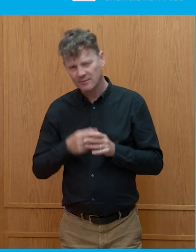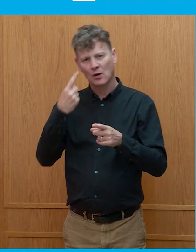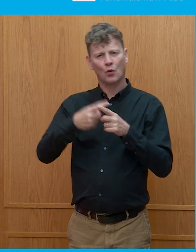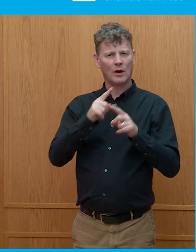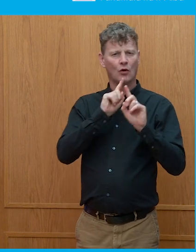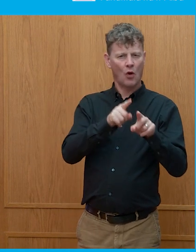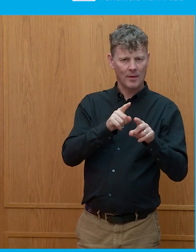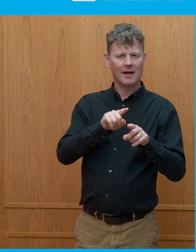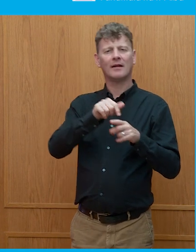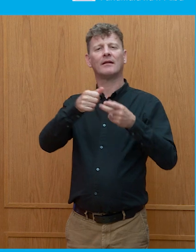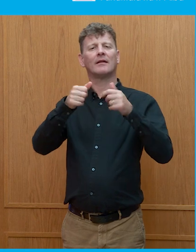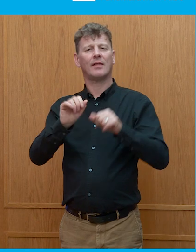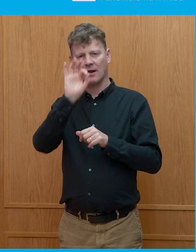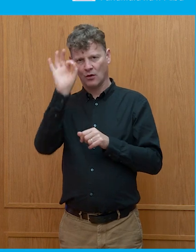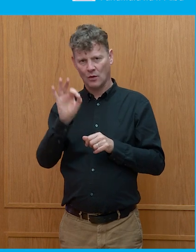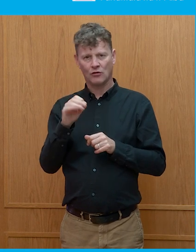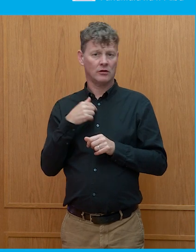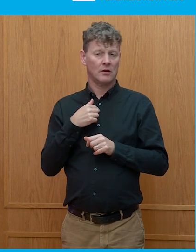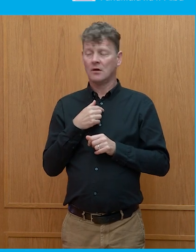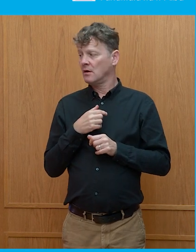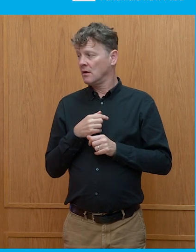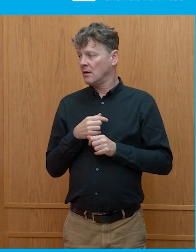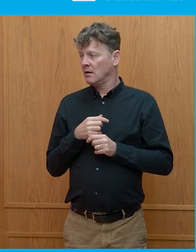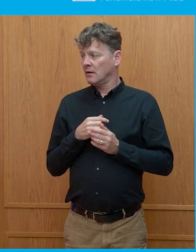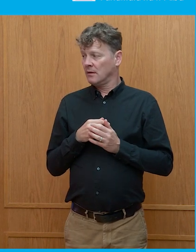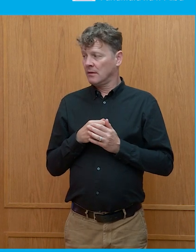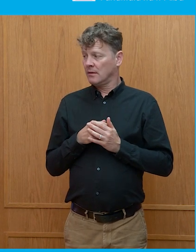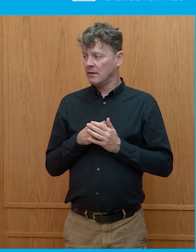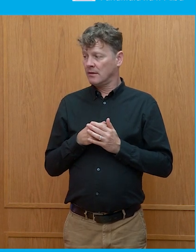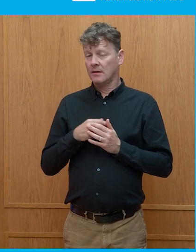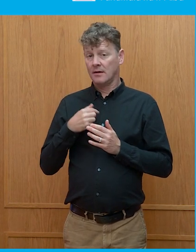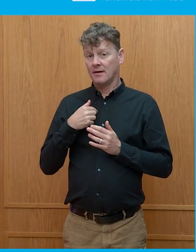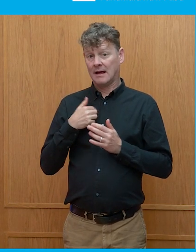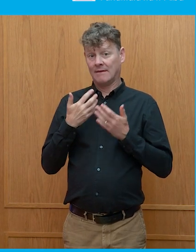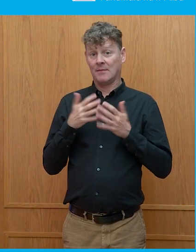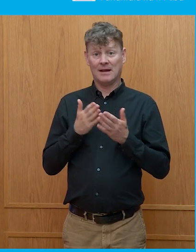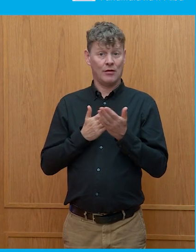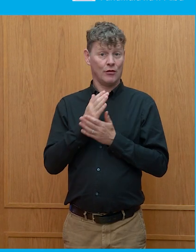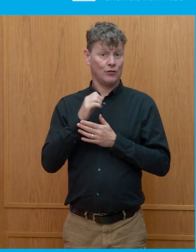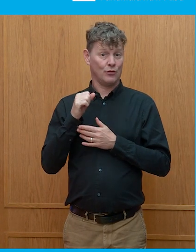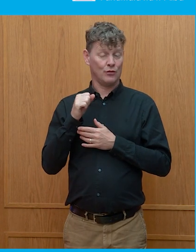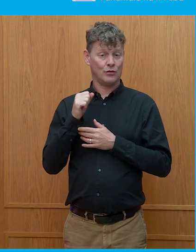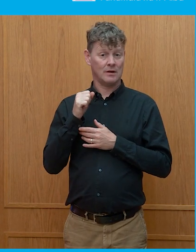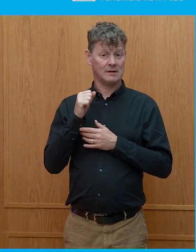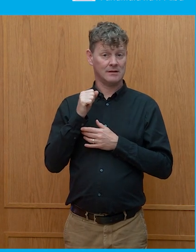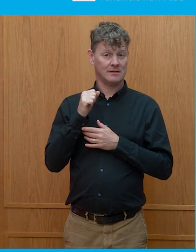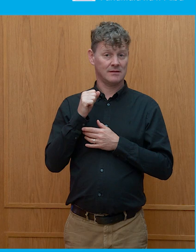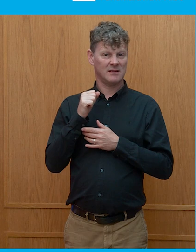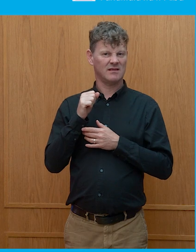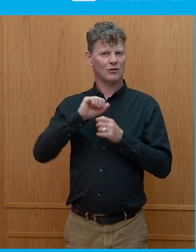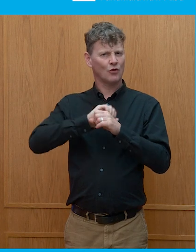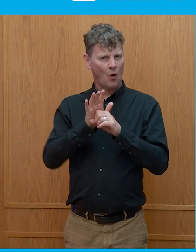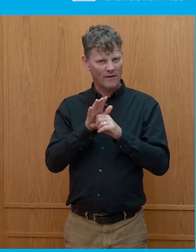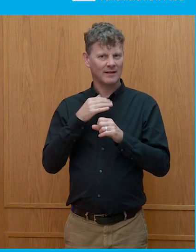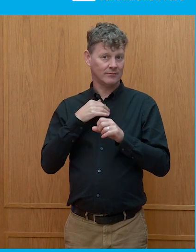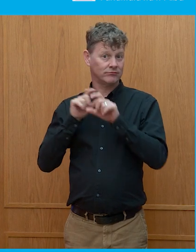I just wanted to remark, having been in Taiwan during the entire pandemic pandemic and being here